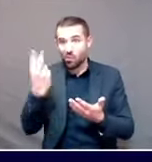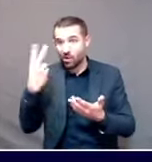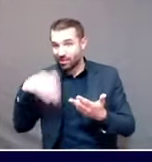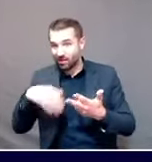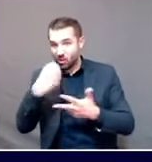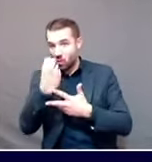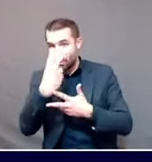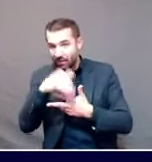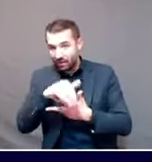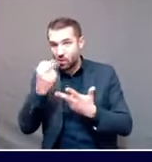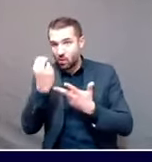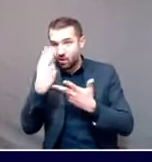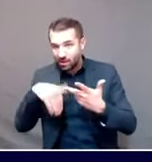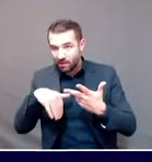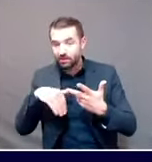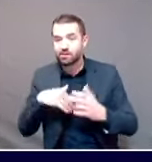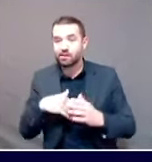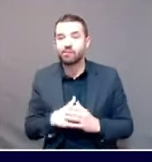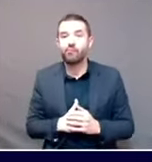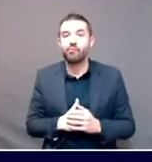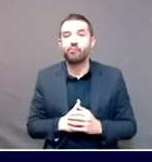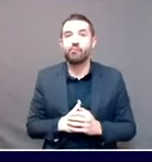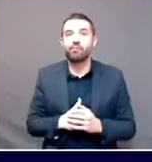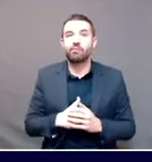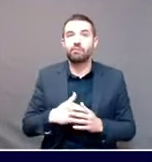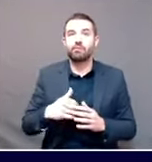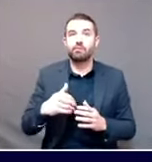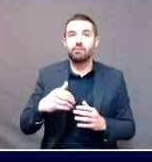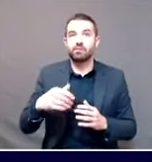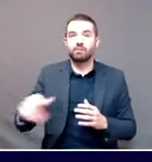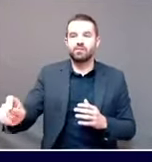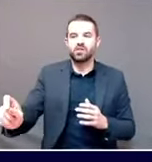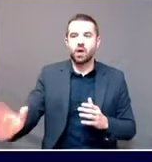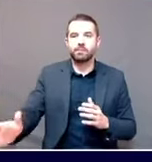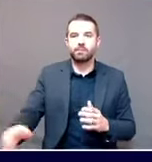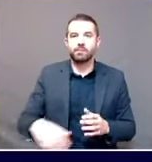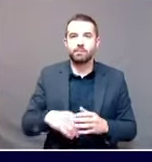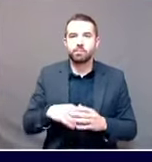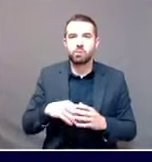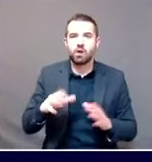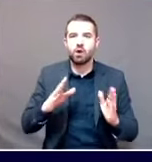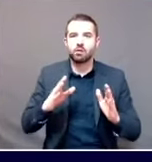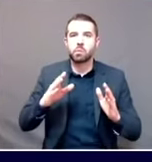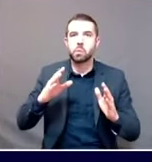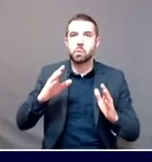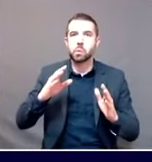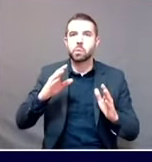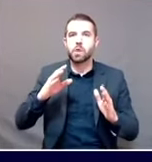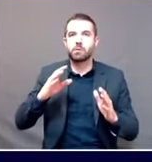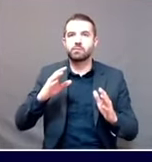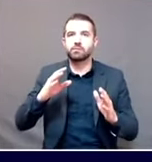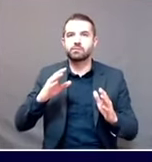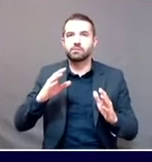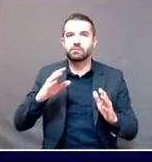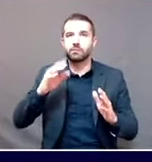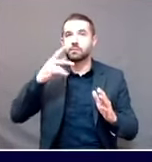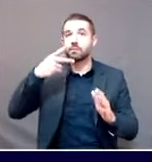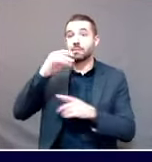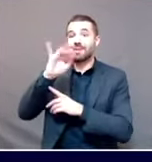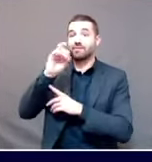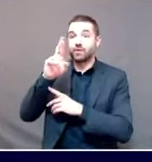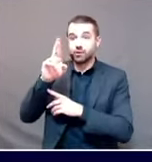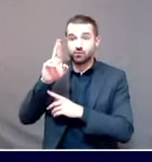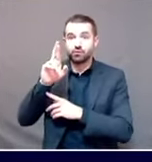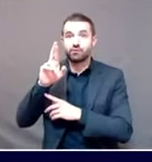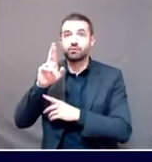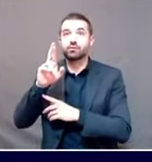doses of the Pfizer vaccine. That's for the folks who got the first dose. That's essentially their second dose being held